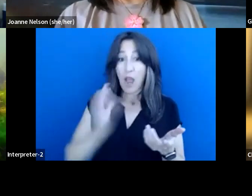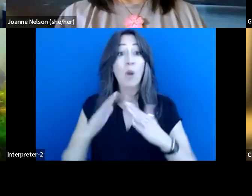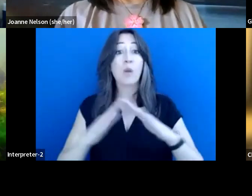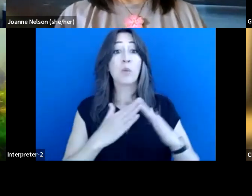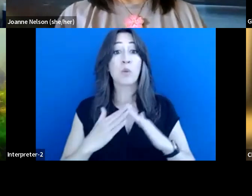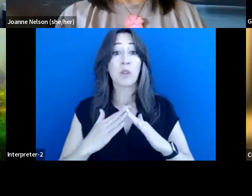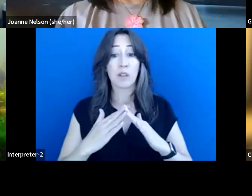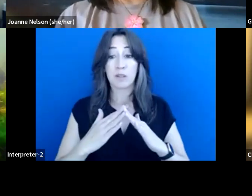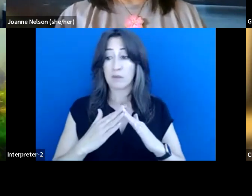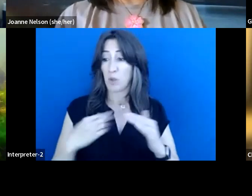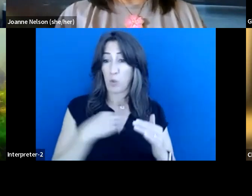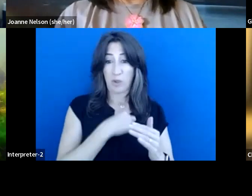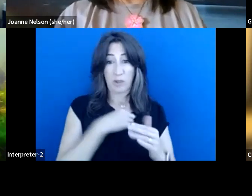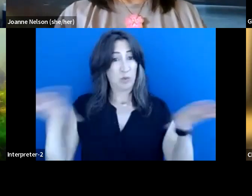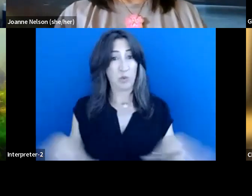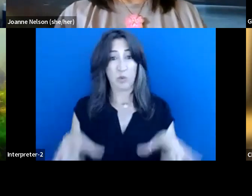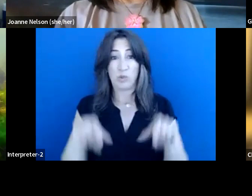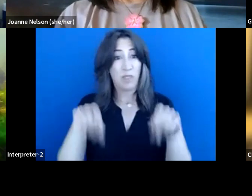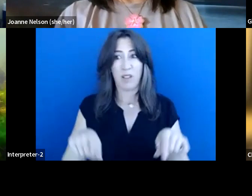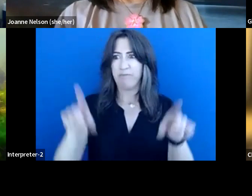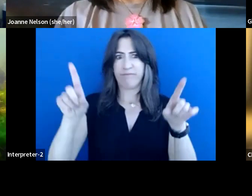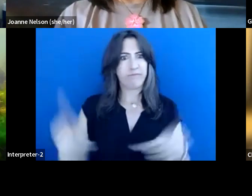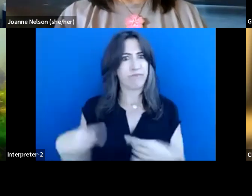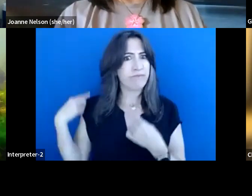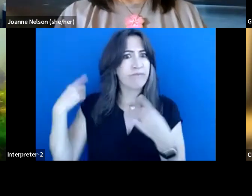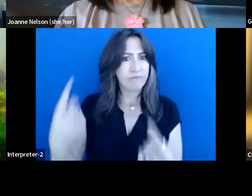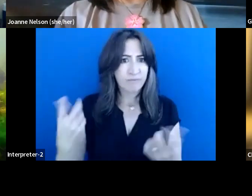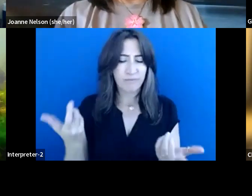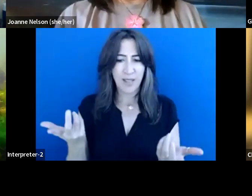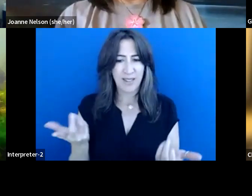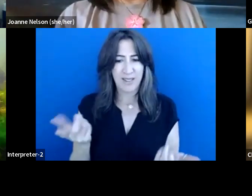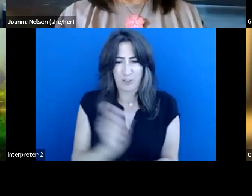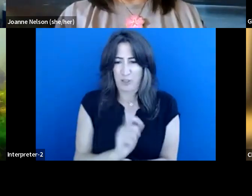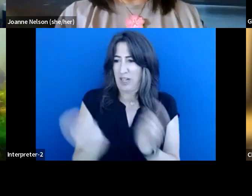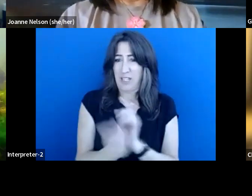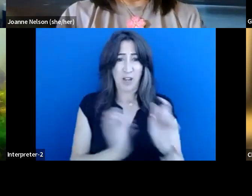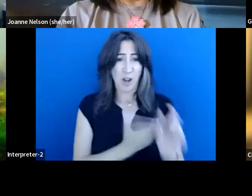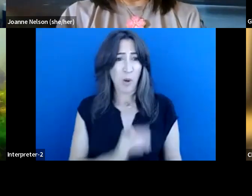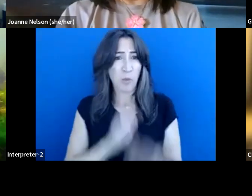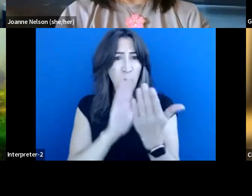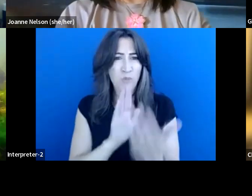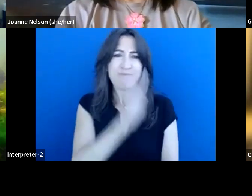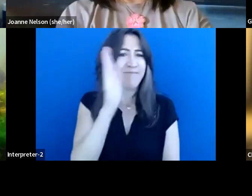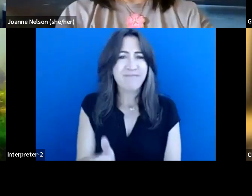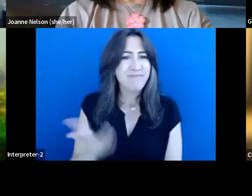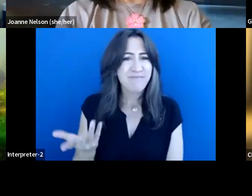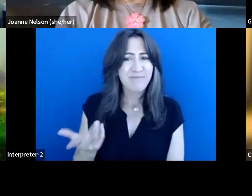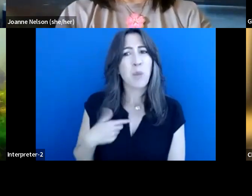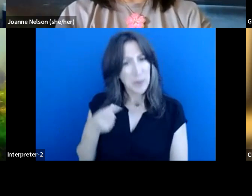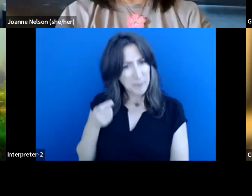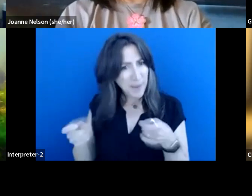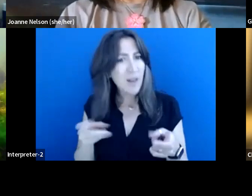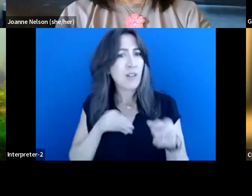this way for quite some time. We haven't changed the way that we manage our territories.